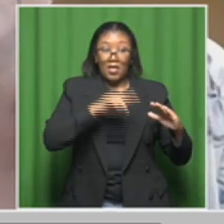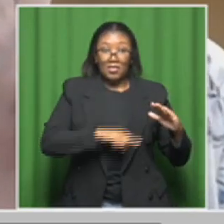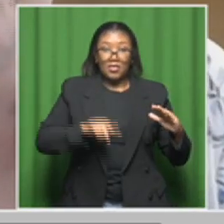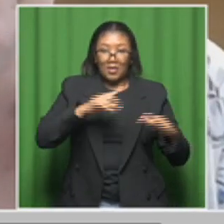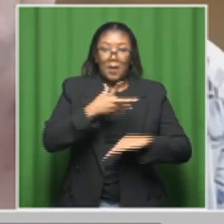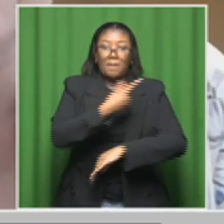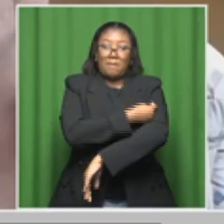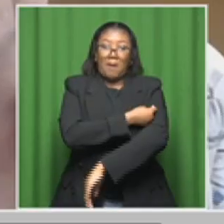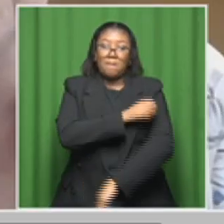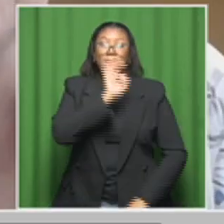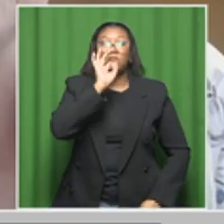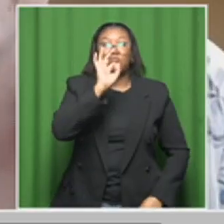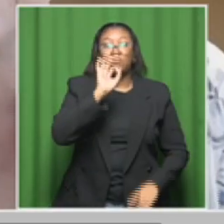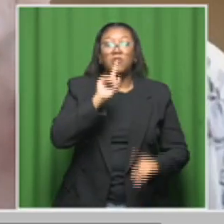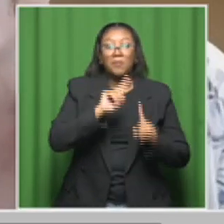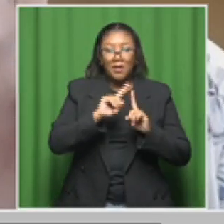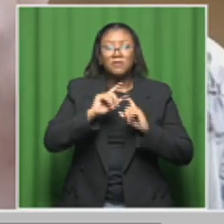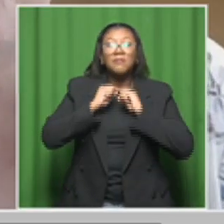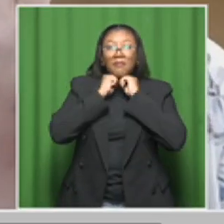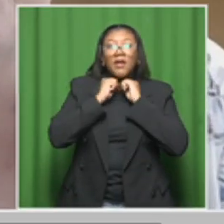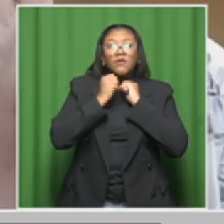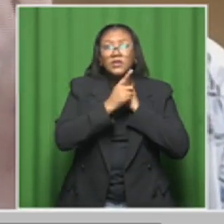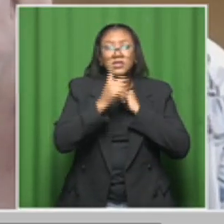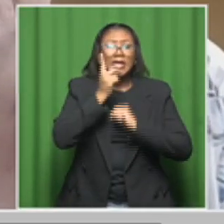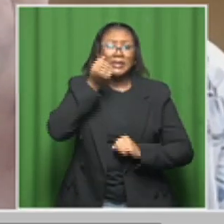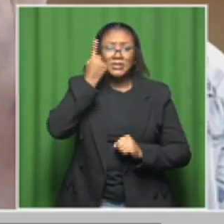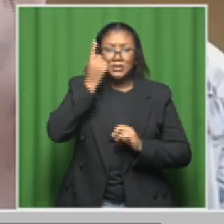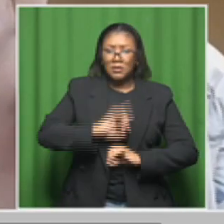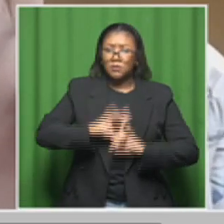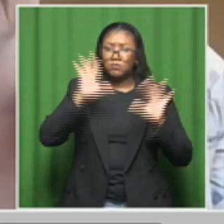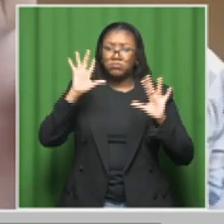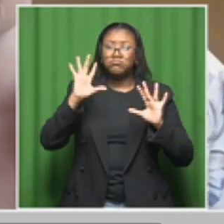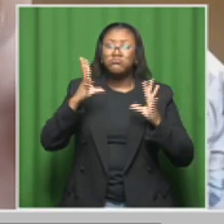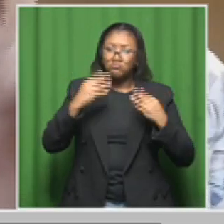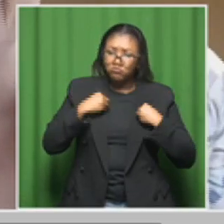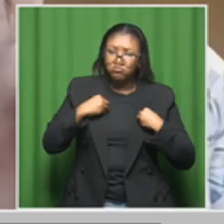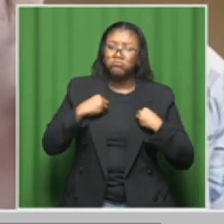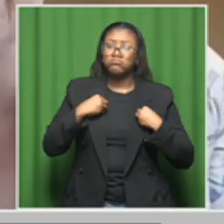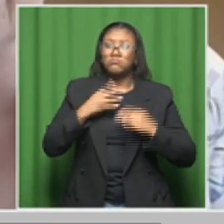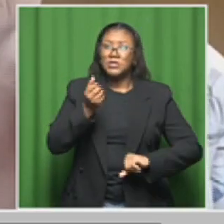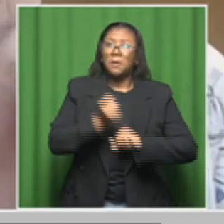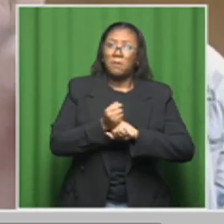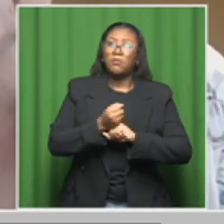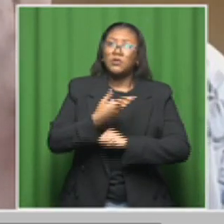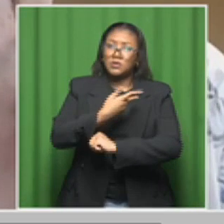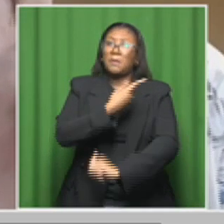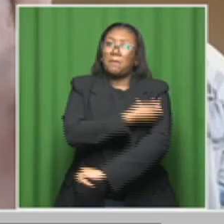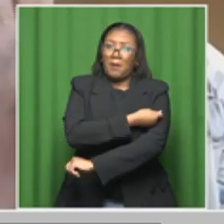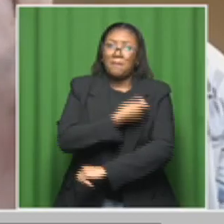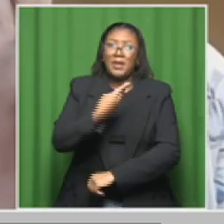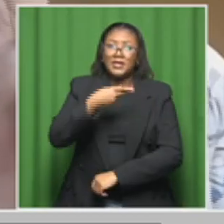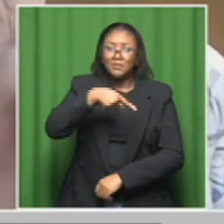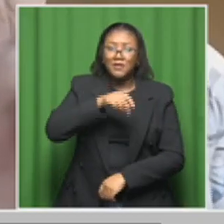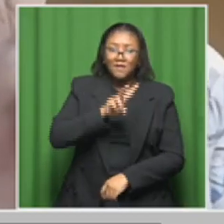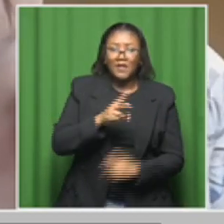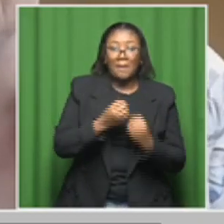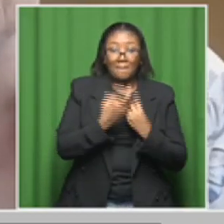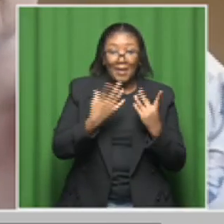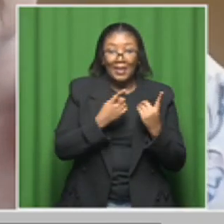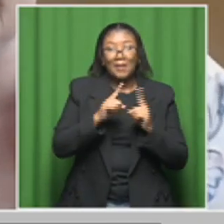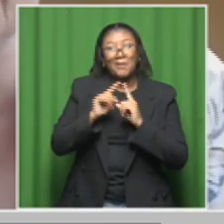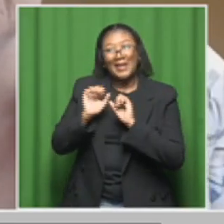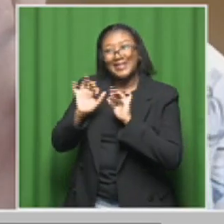of parents are understanding the benefits of HPV vaccination and are receiving and have been able to